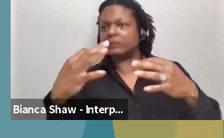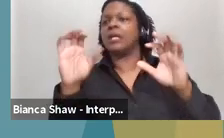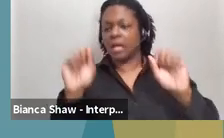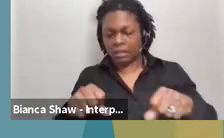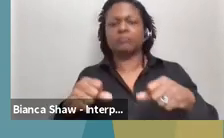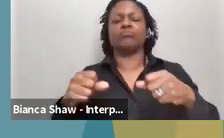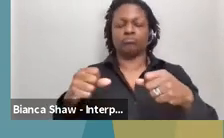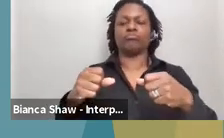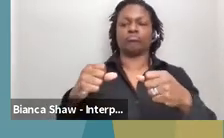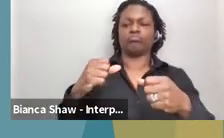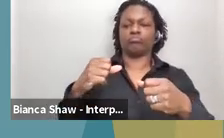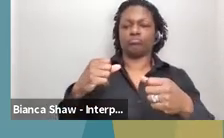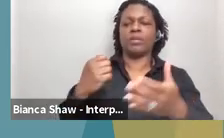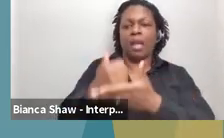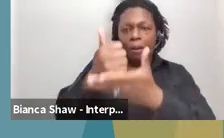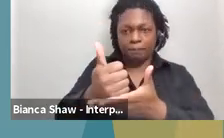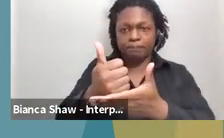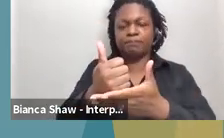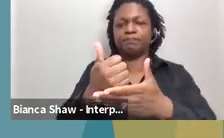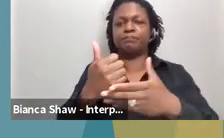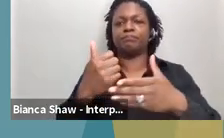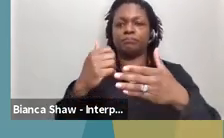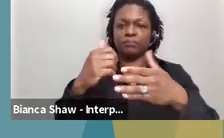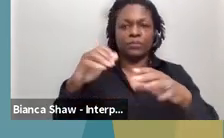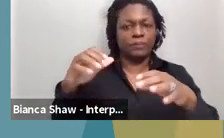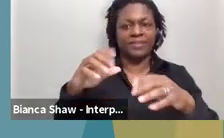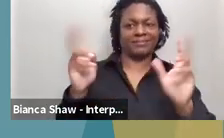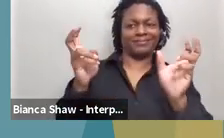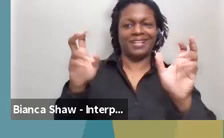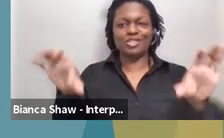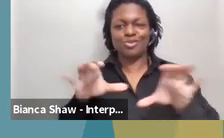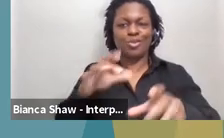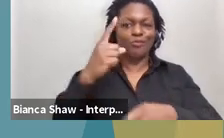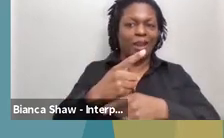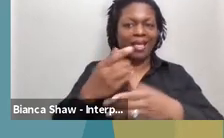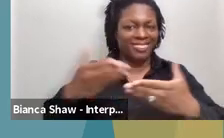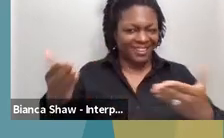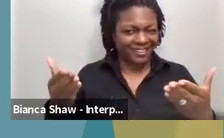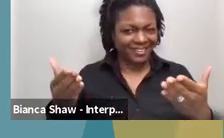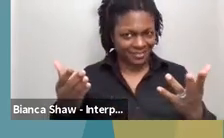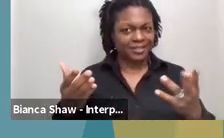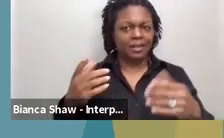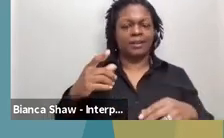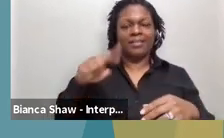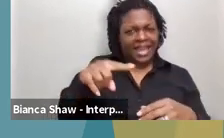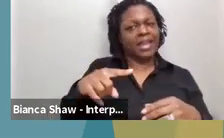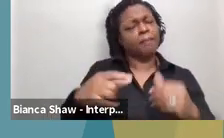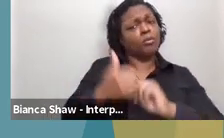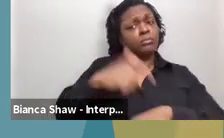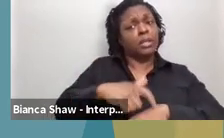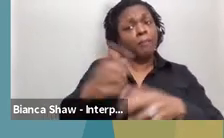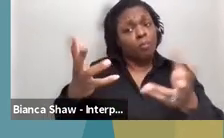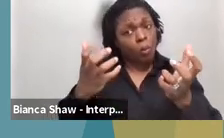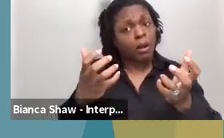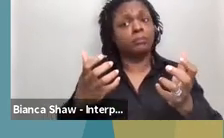help systems do the right thing. And so what we've noticed in our work is that oftentimes people want to do the right thing. They just don't know what that right